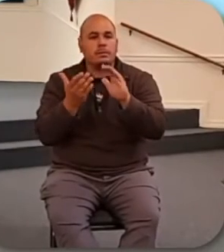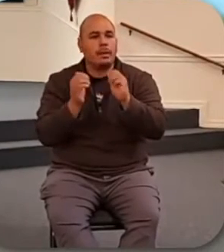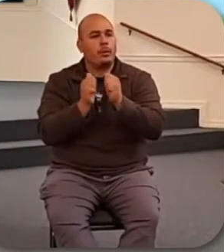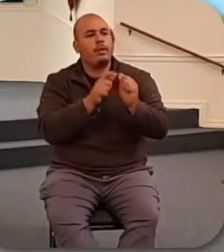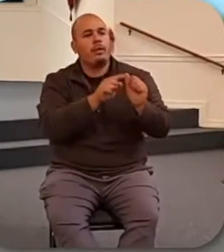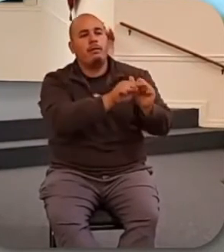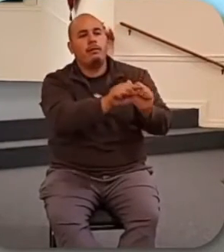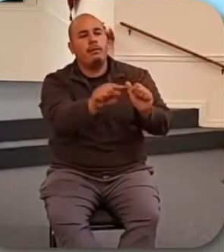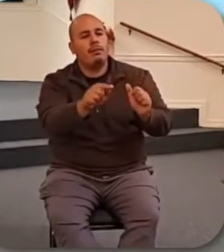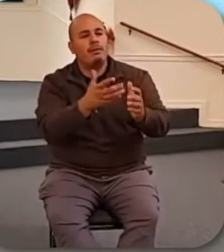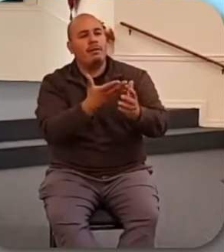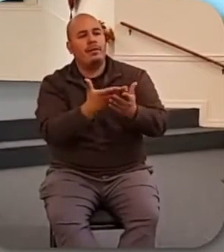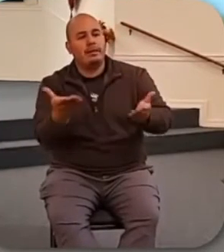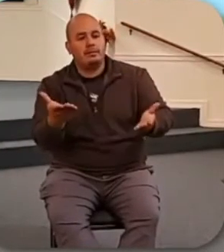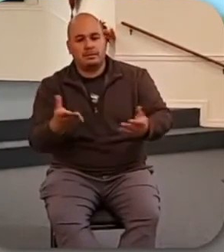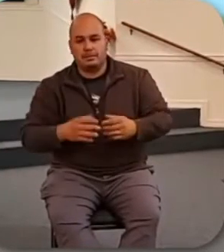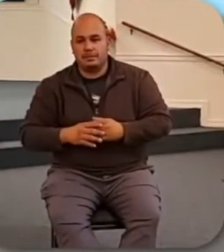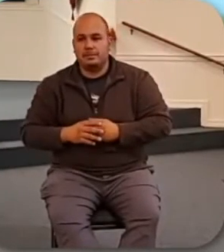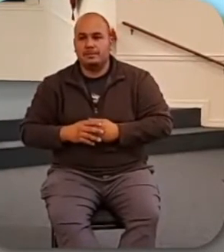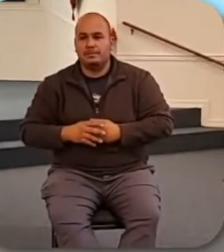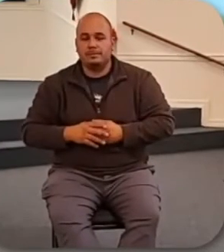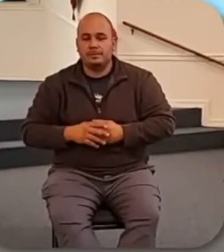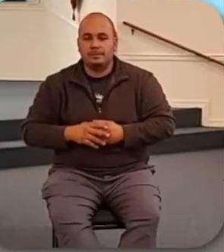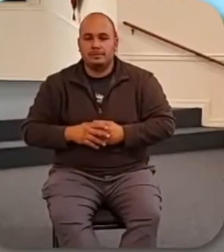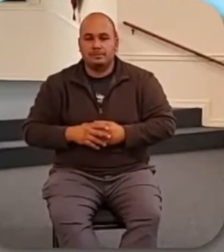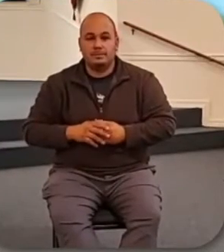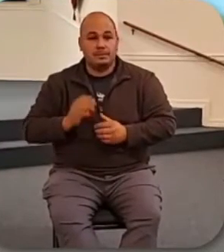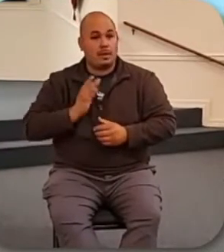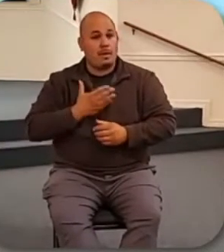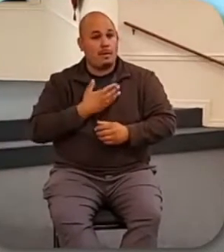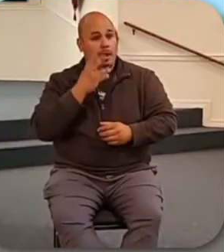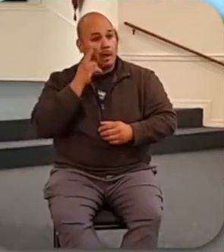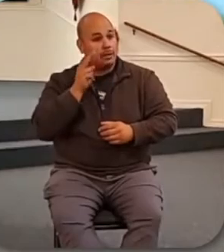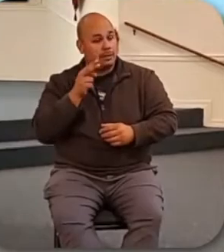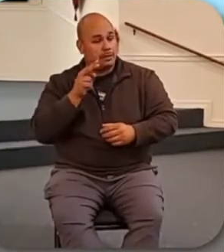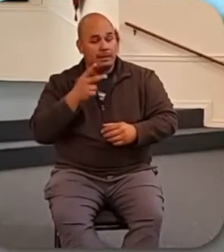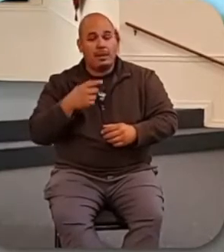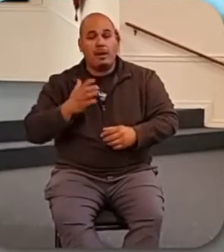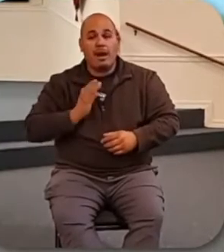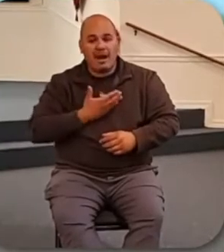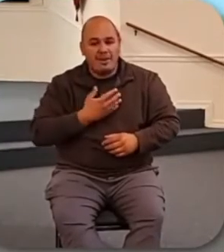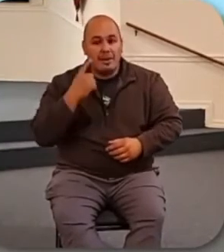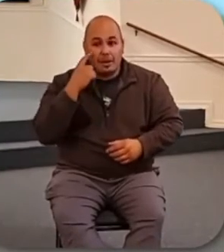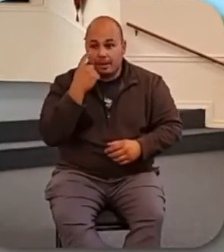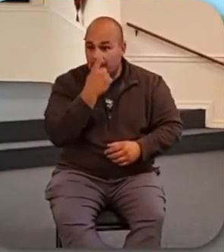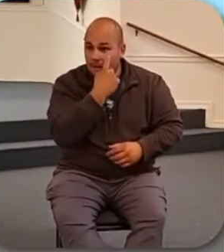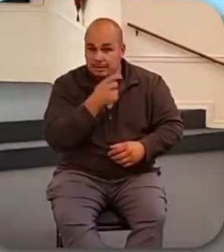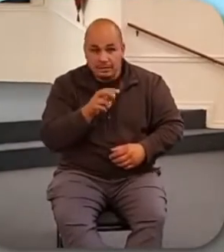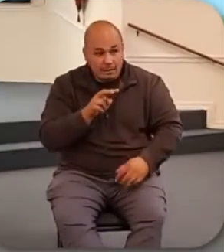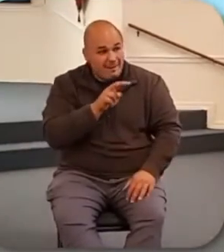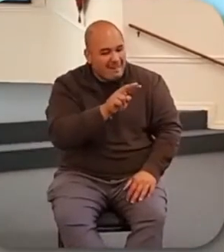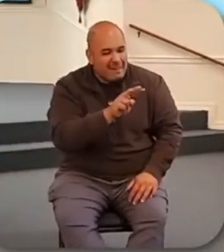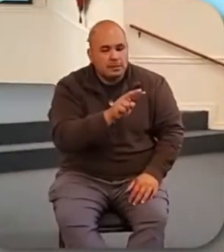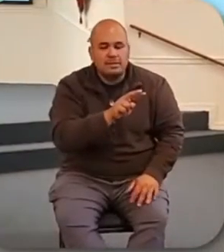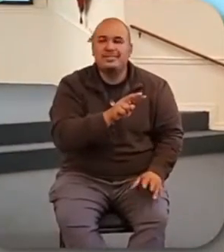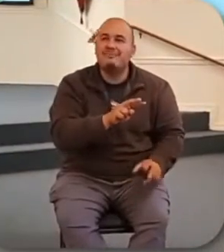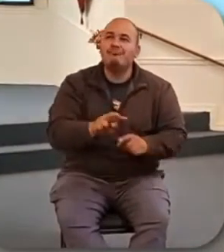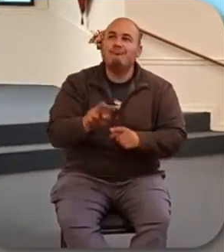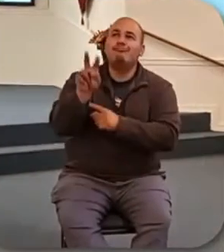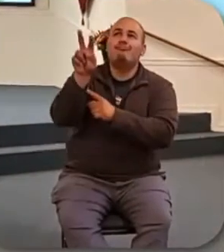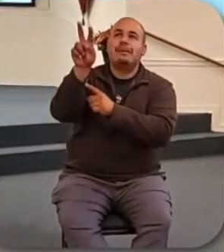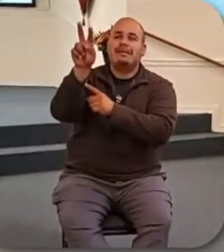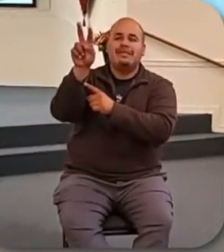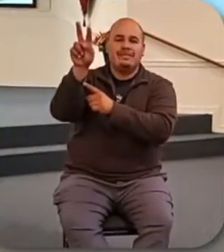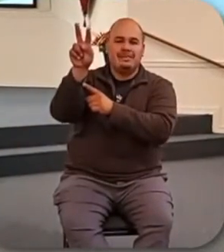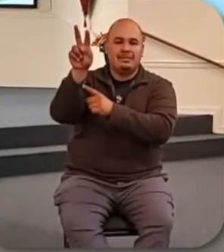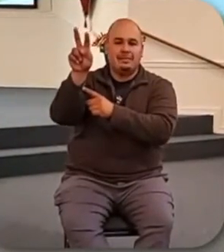And so we don't worry because our eyes are fixed on God. We do not run after food or drink or clothes